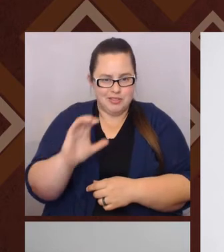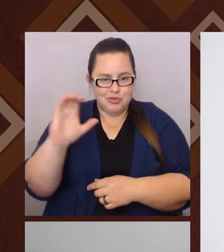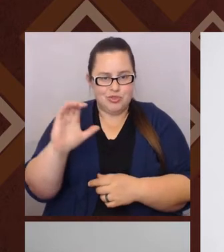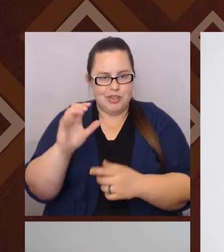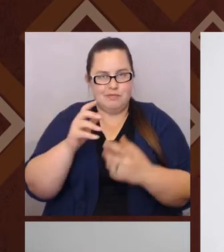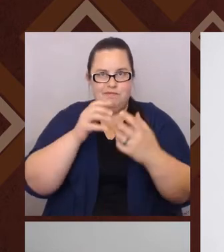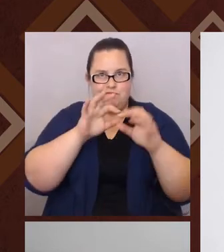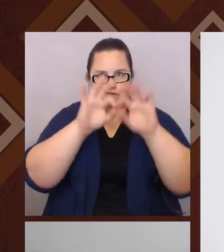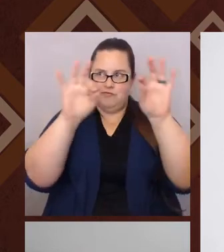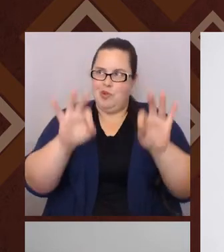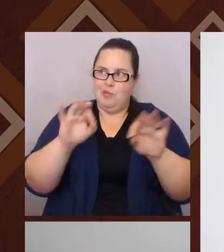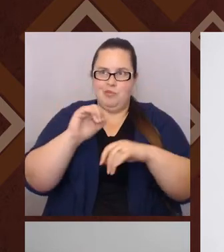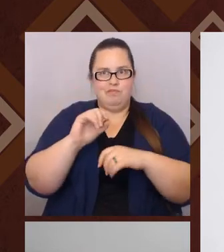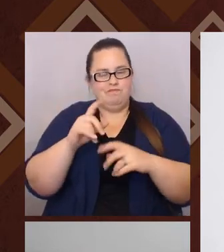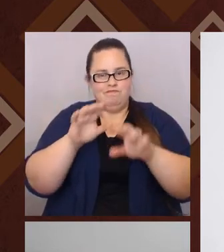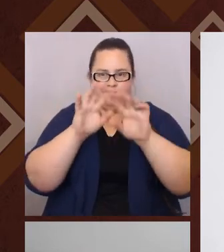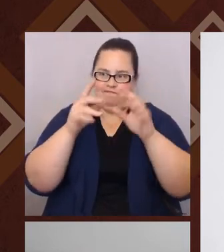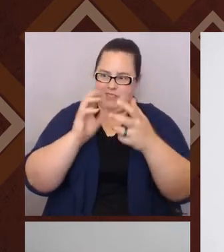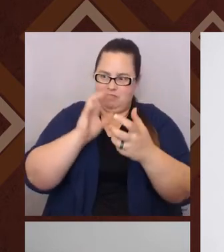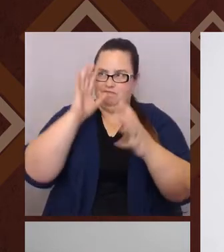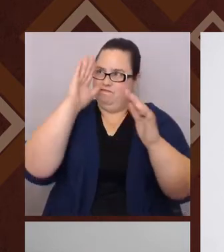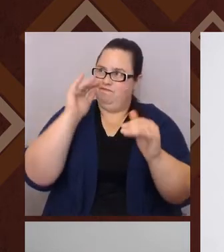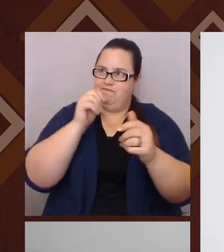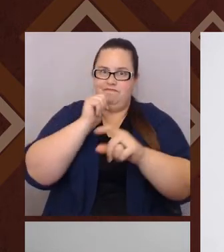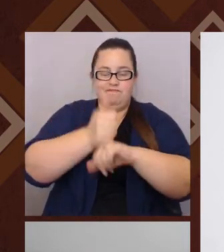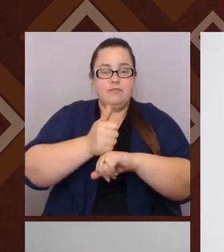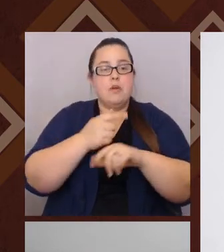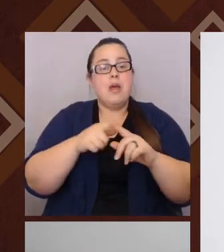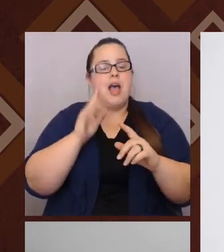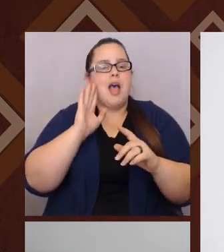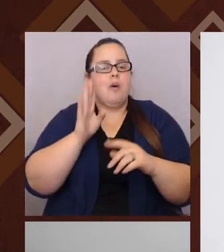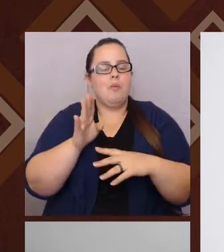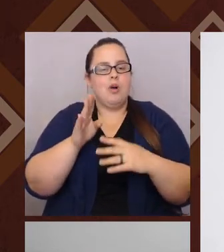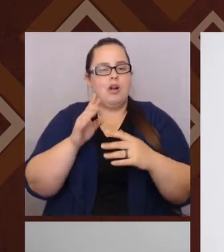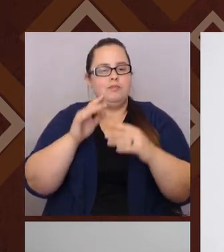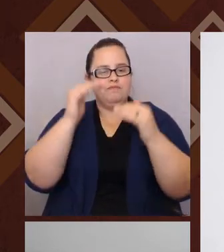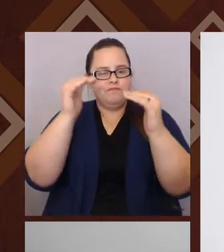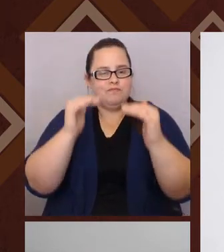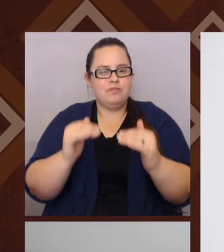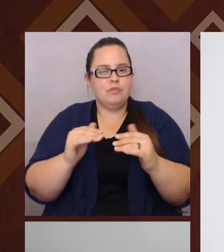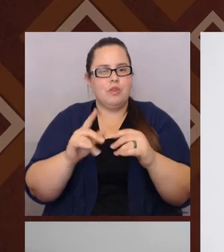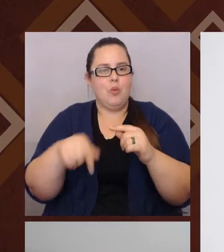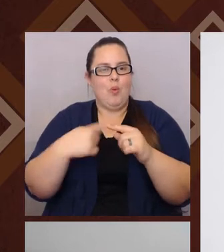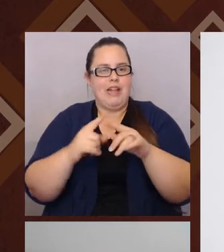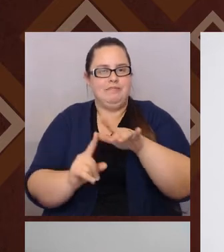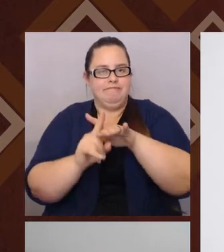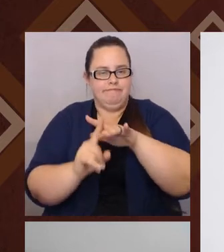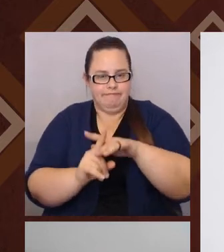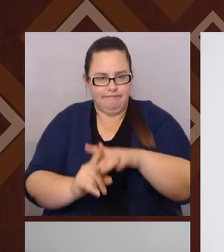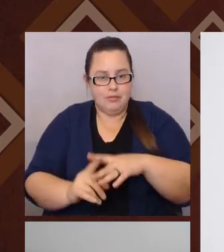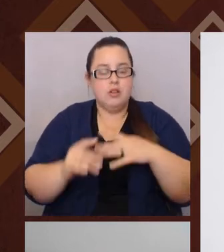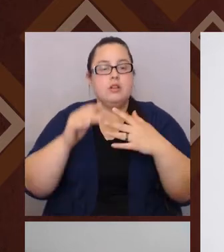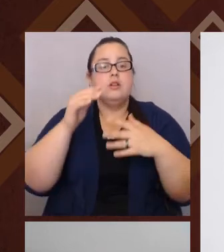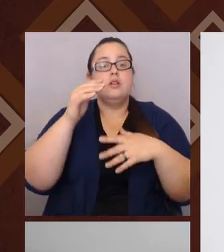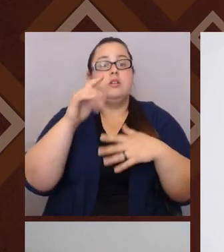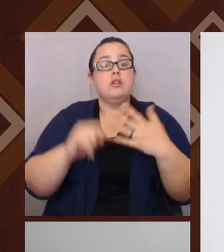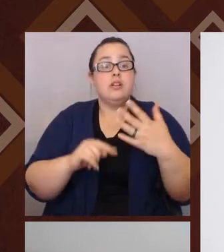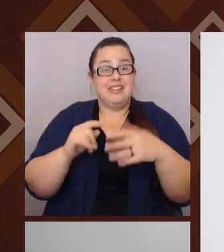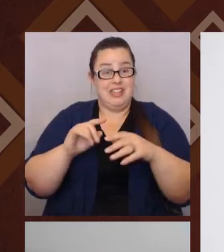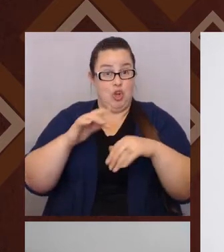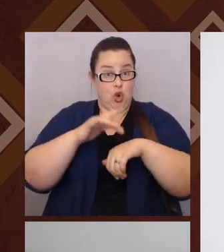to kind of give you a sense of the order they appeared in. Um, right. And so as we look at the early 20th century,